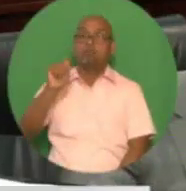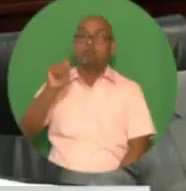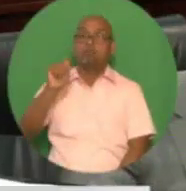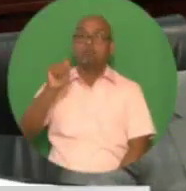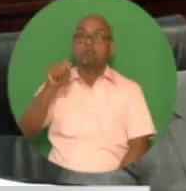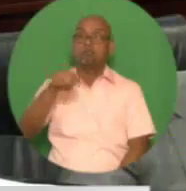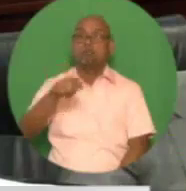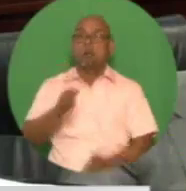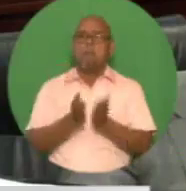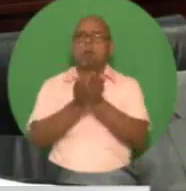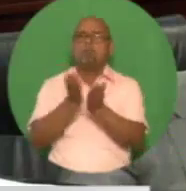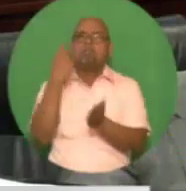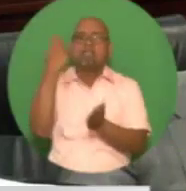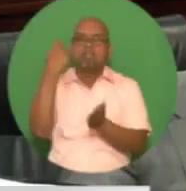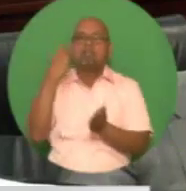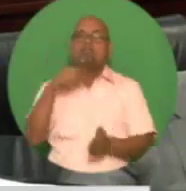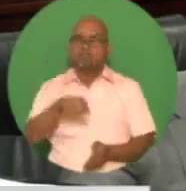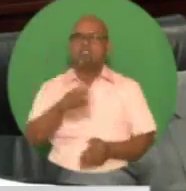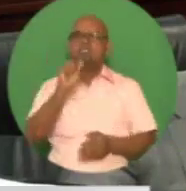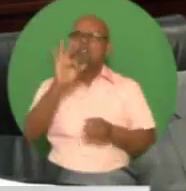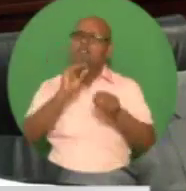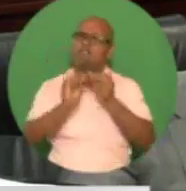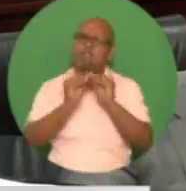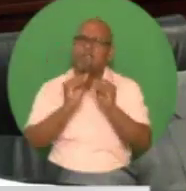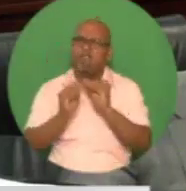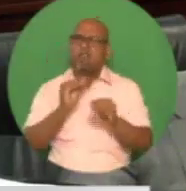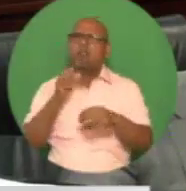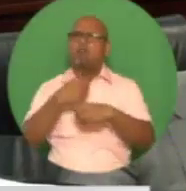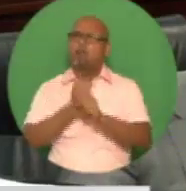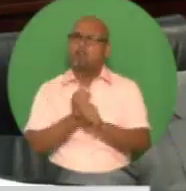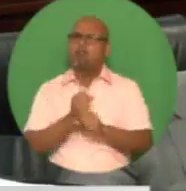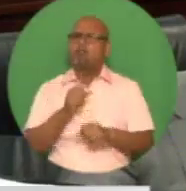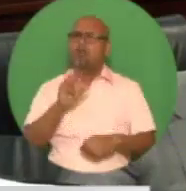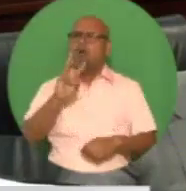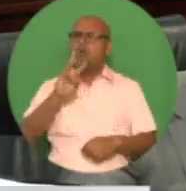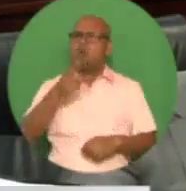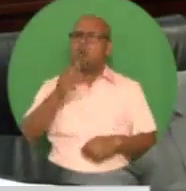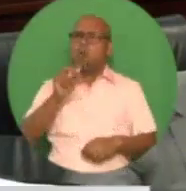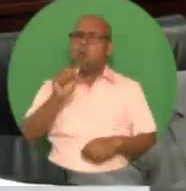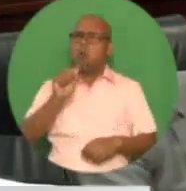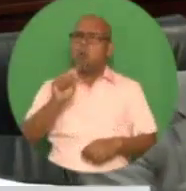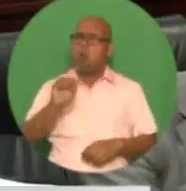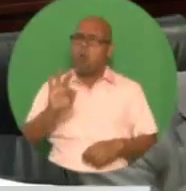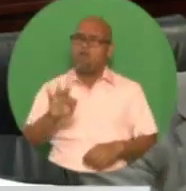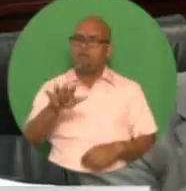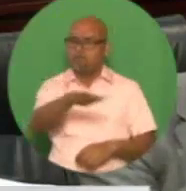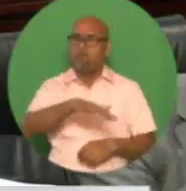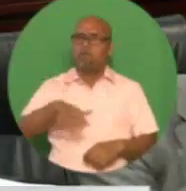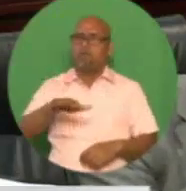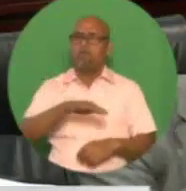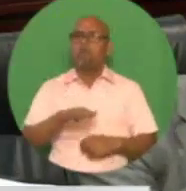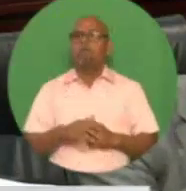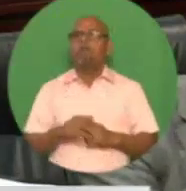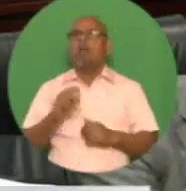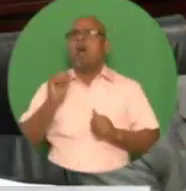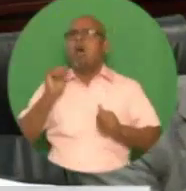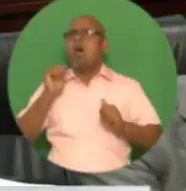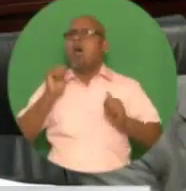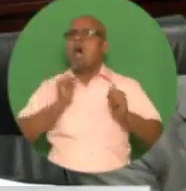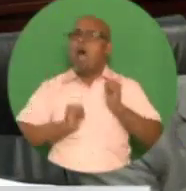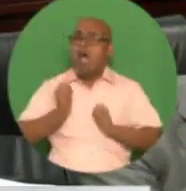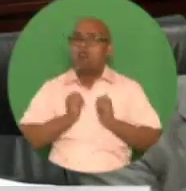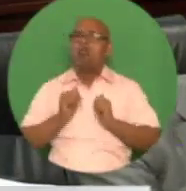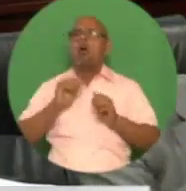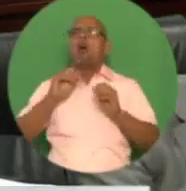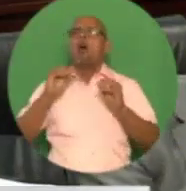project is modernizing Kings Wharf Central and South Nodes. And upon completion in 2020,